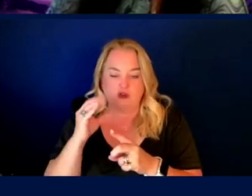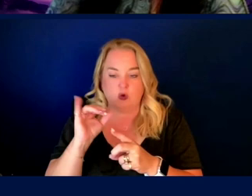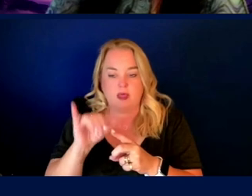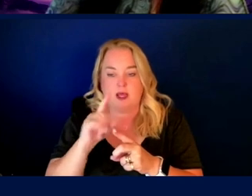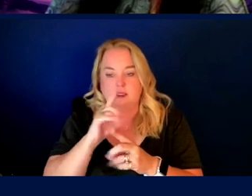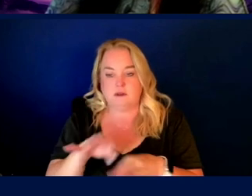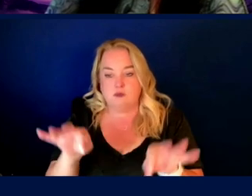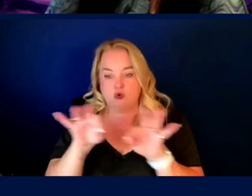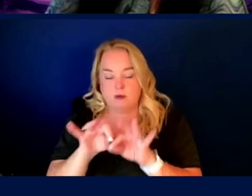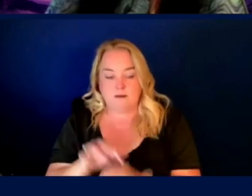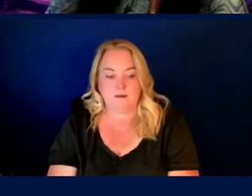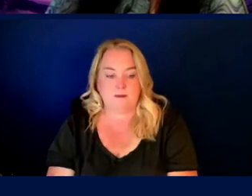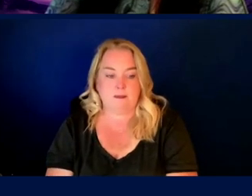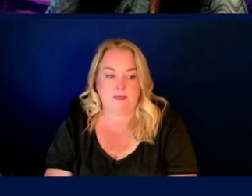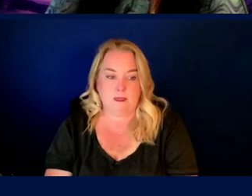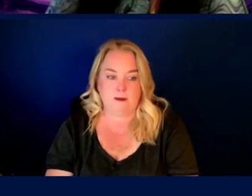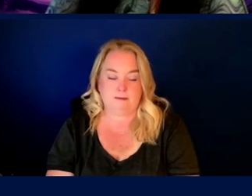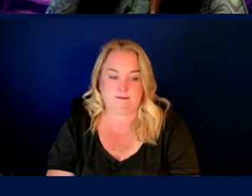spaceflight possible.